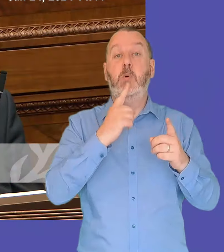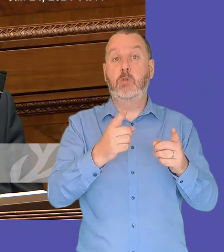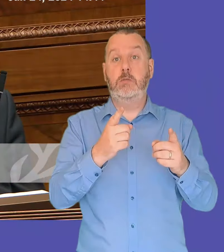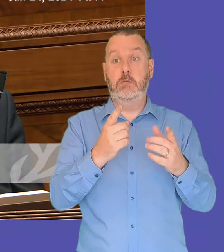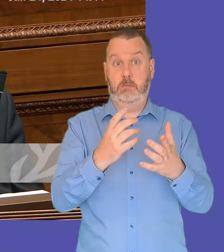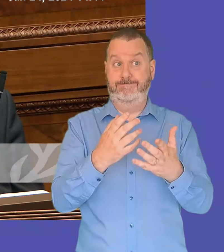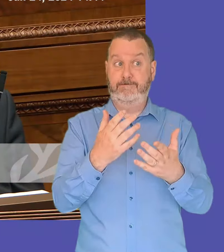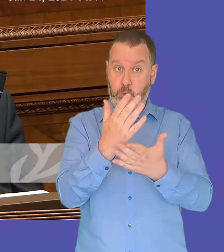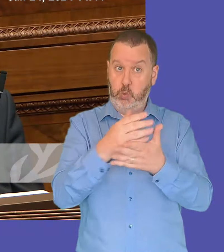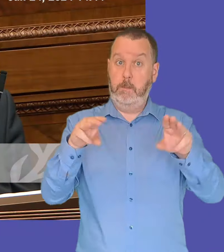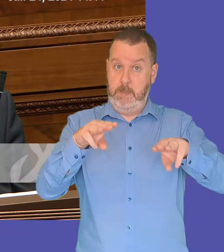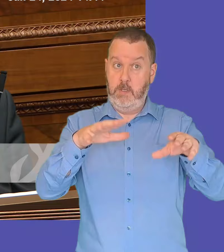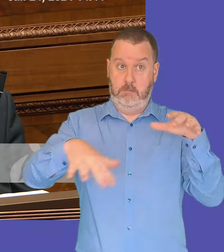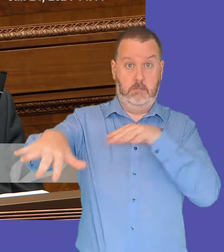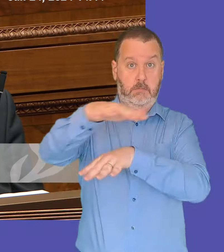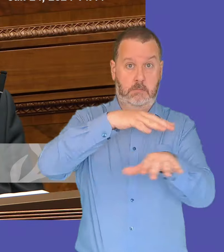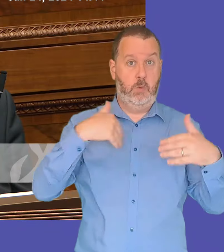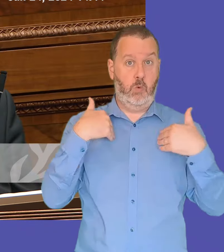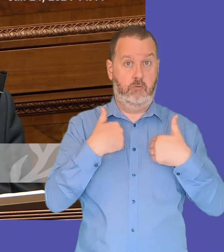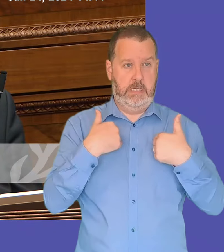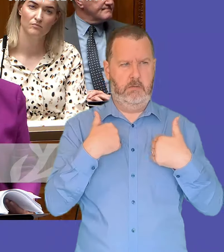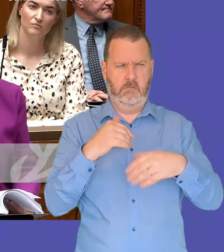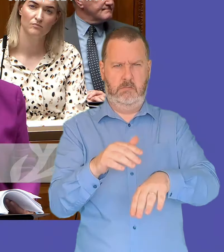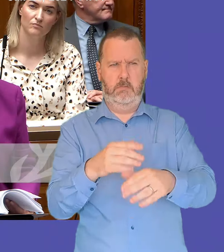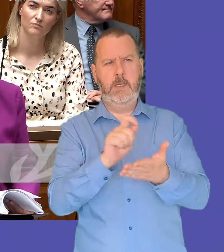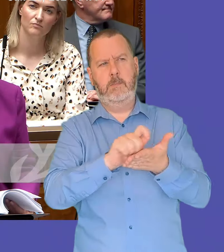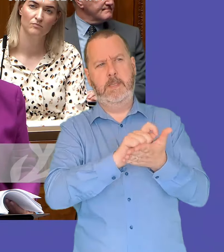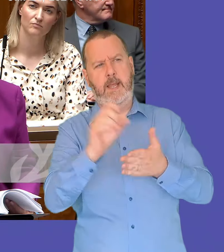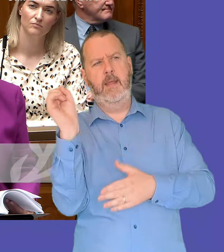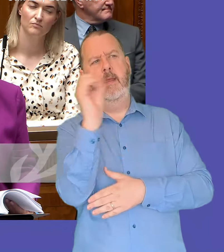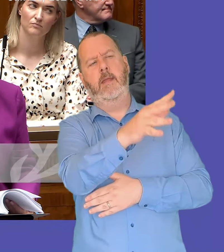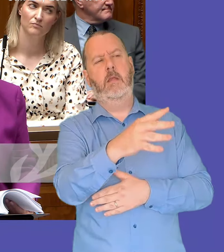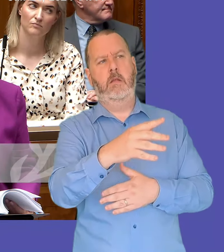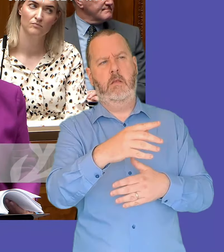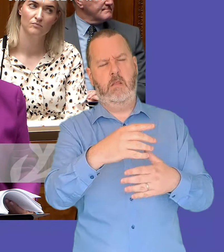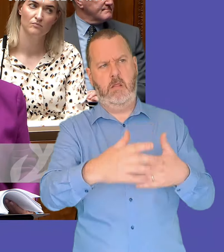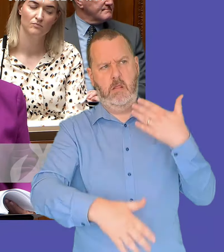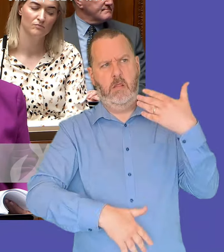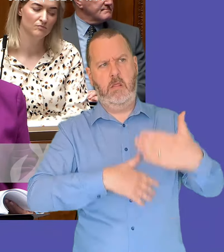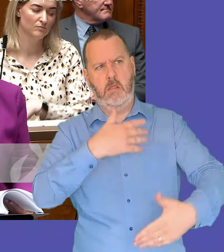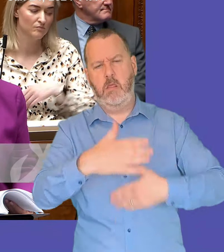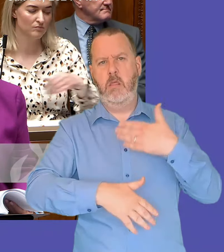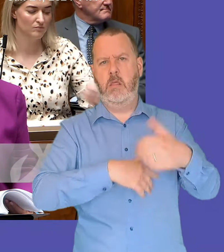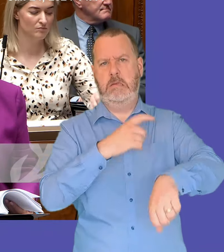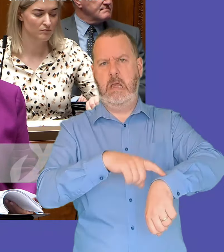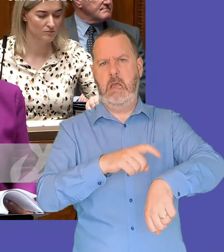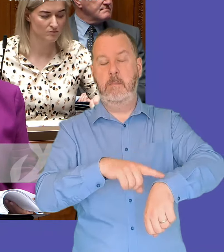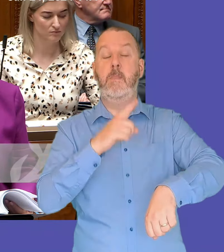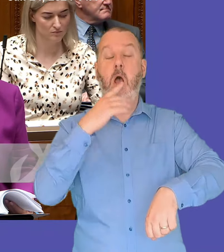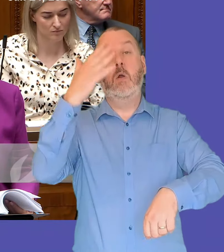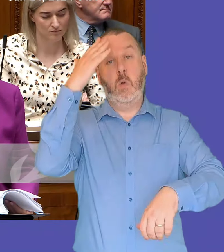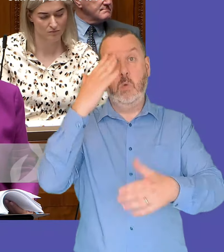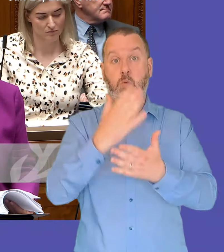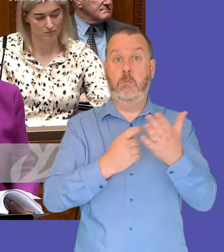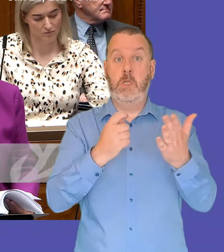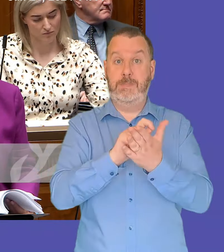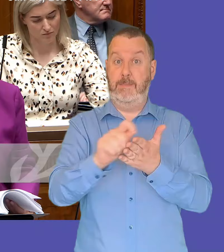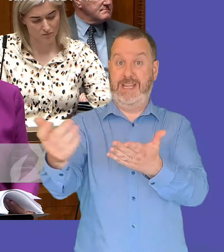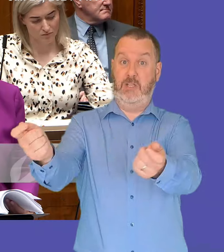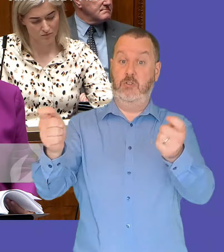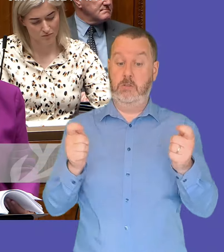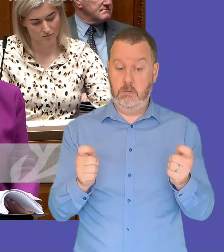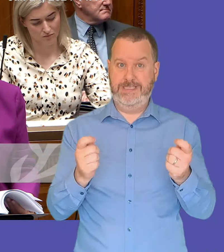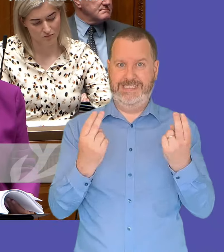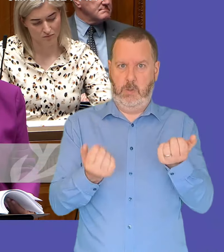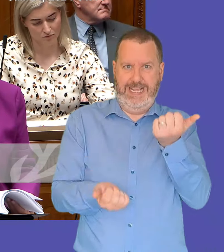to process um the application however i know that each application is unique and can be quite complex in terms of um the assessment